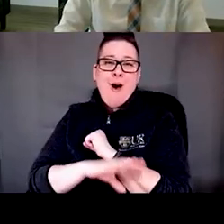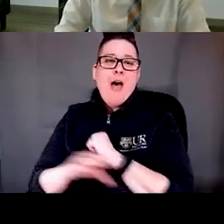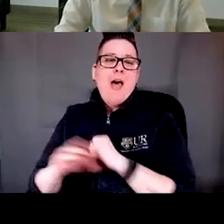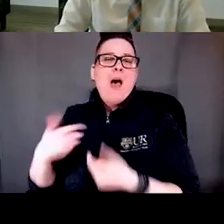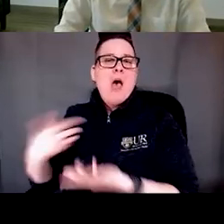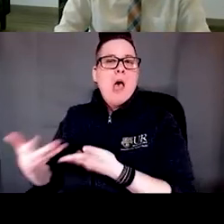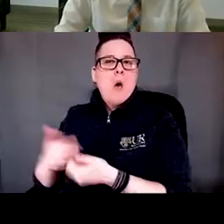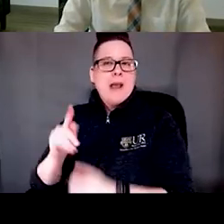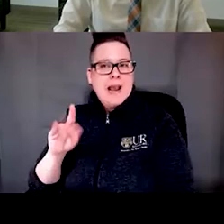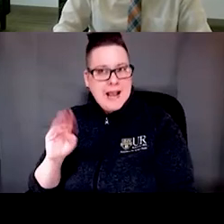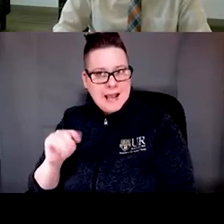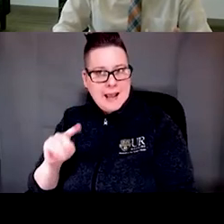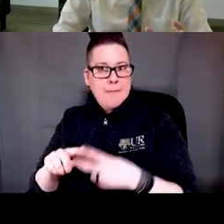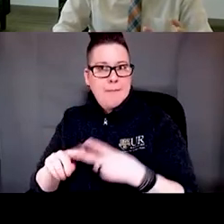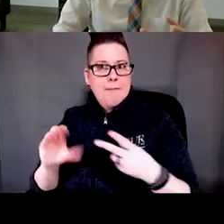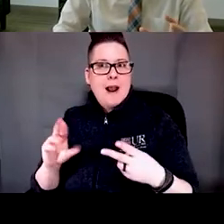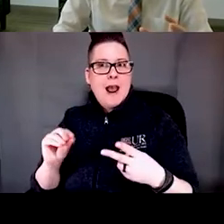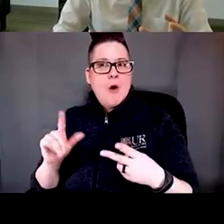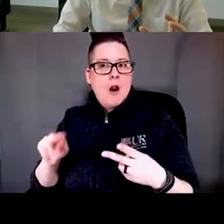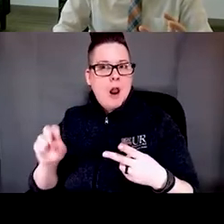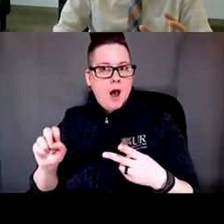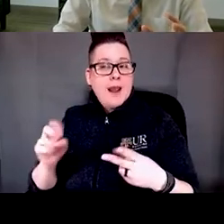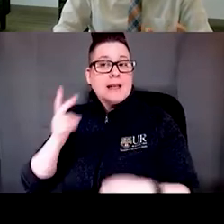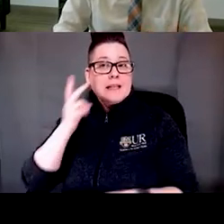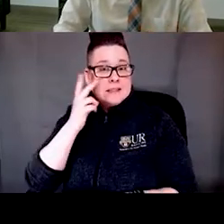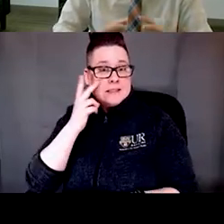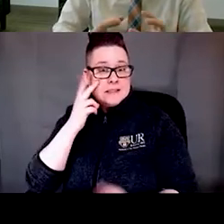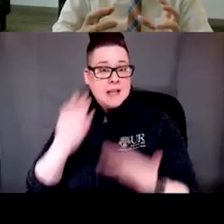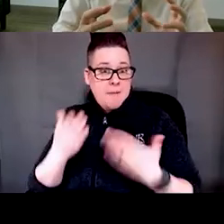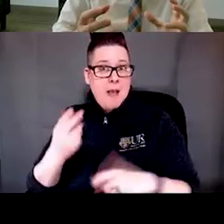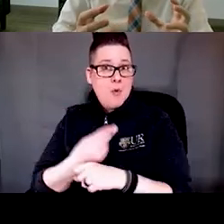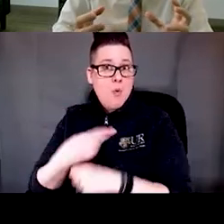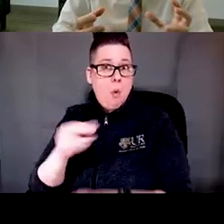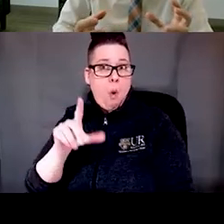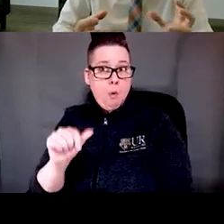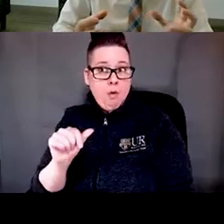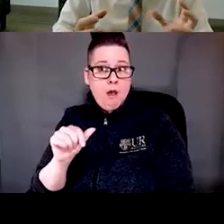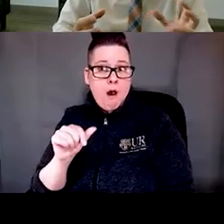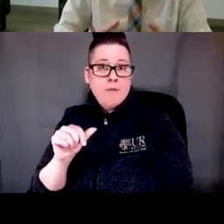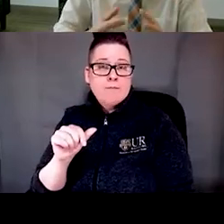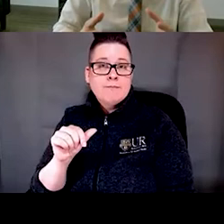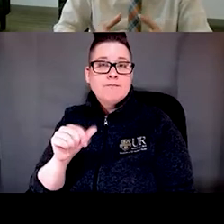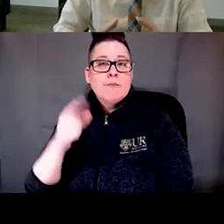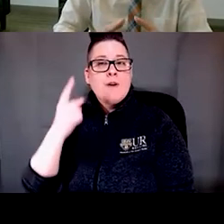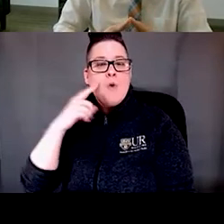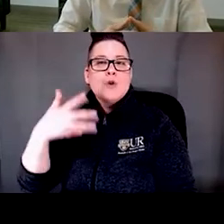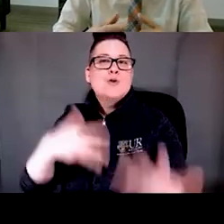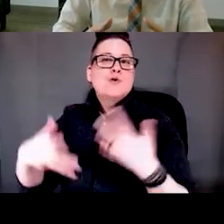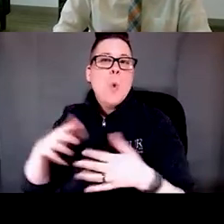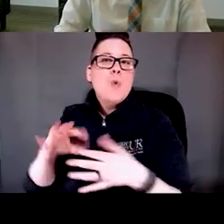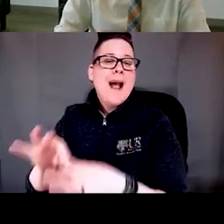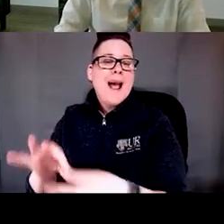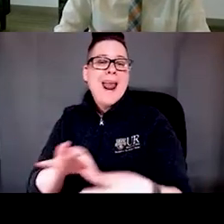and Caroline to see if we can use Ola as a social connection tool